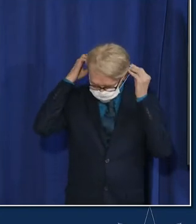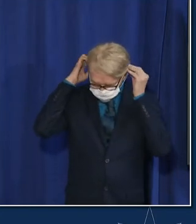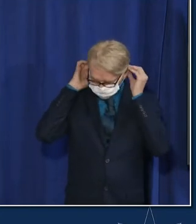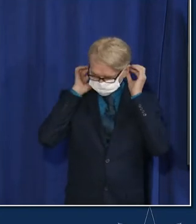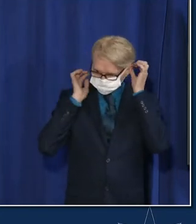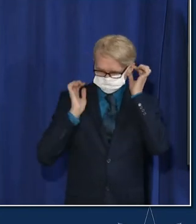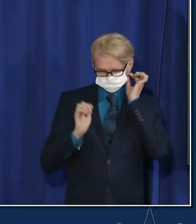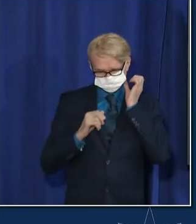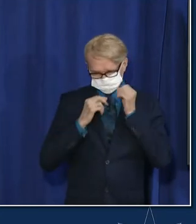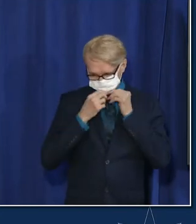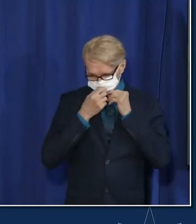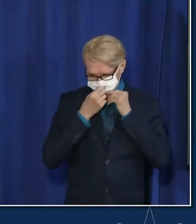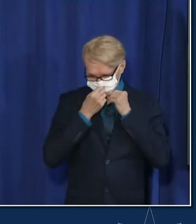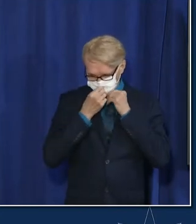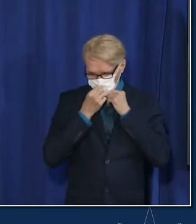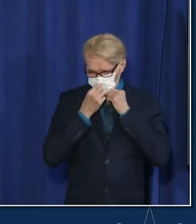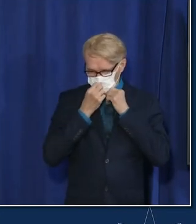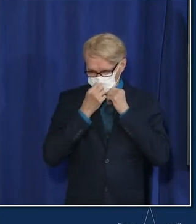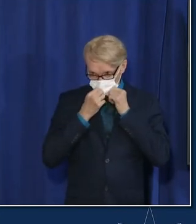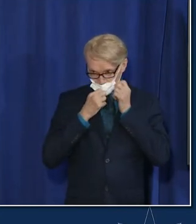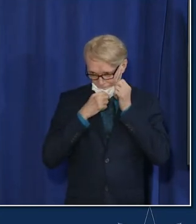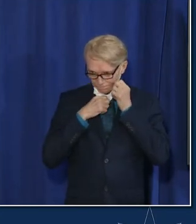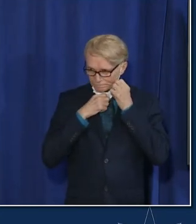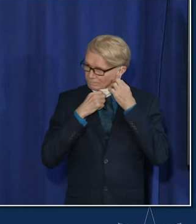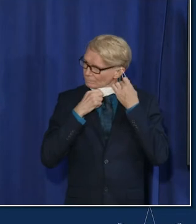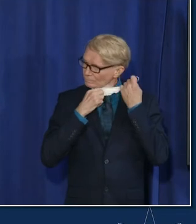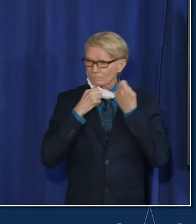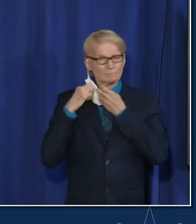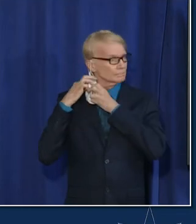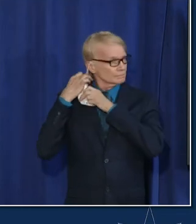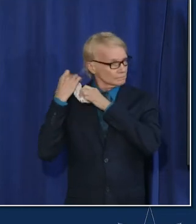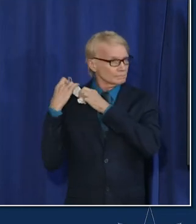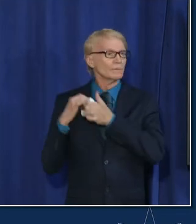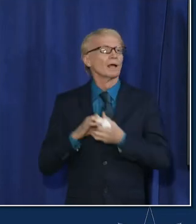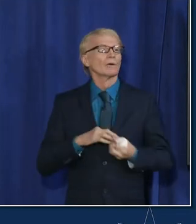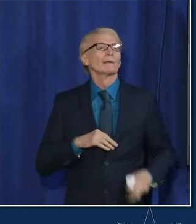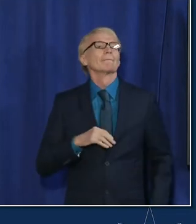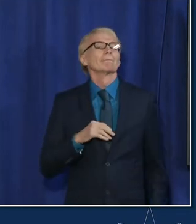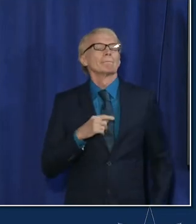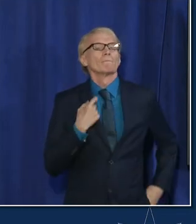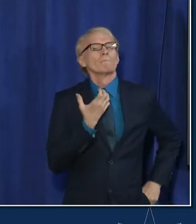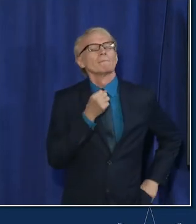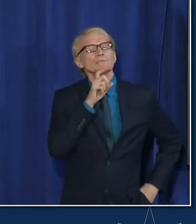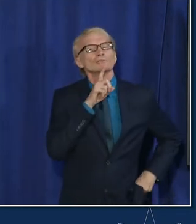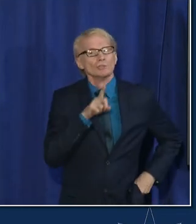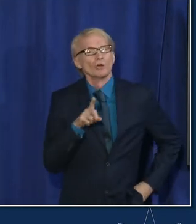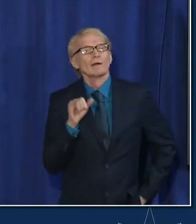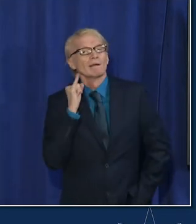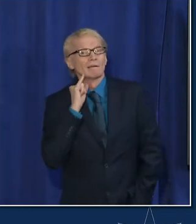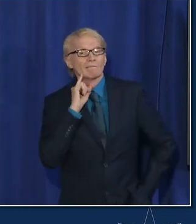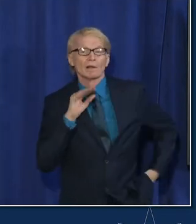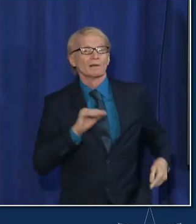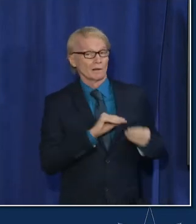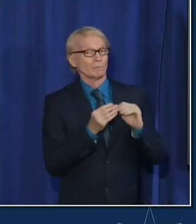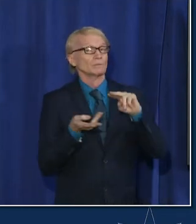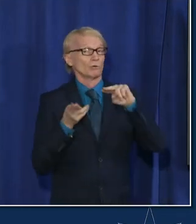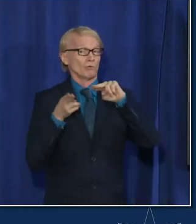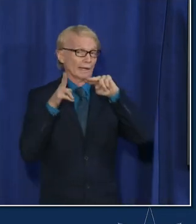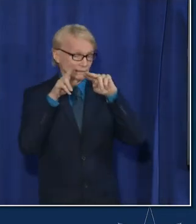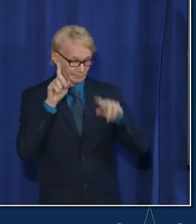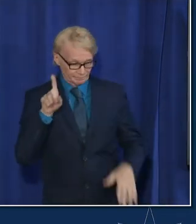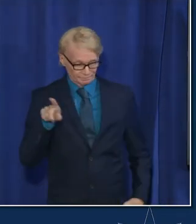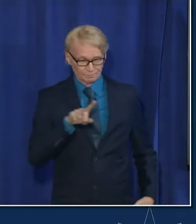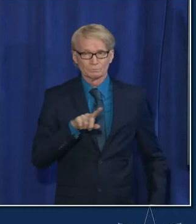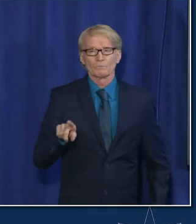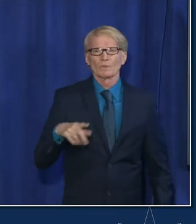to make sure that as our cases are rising that our children are safe so we'll give you a quick update on just our data